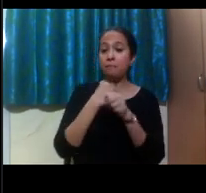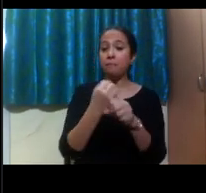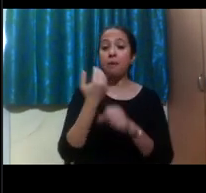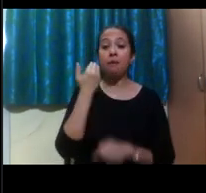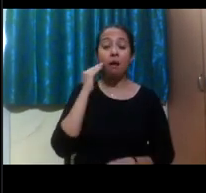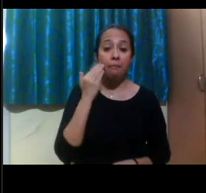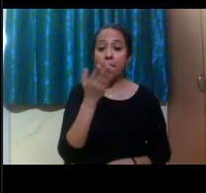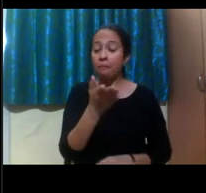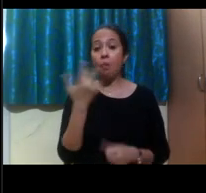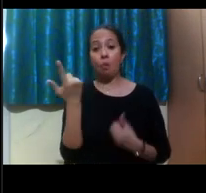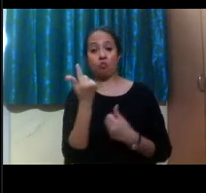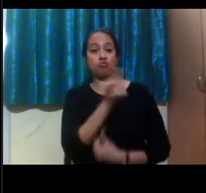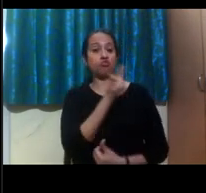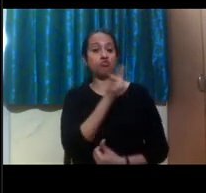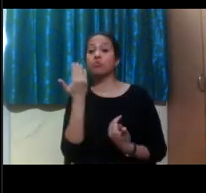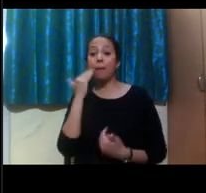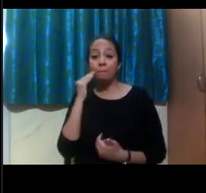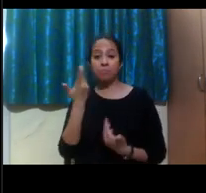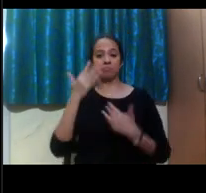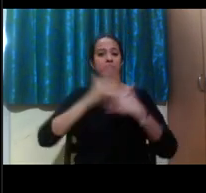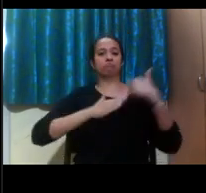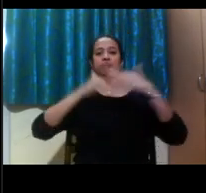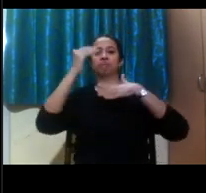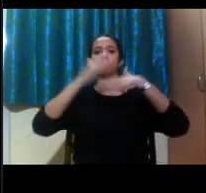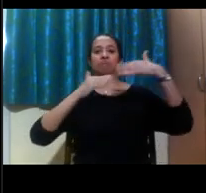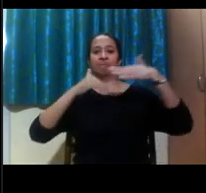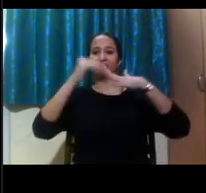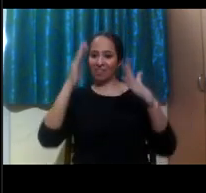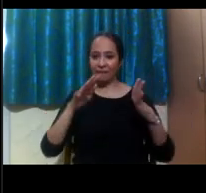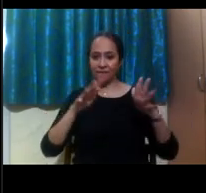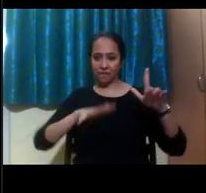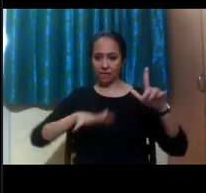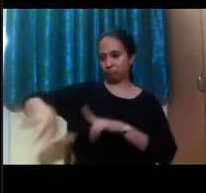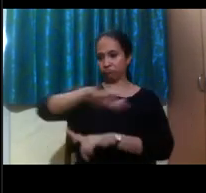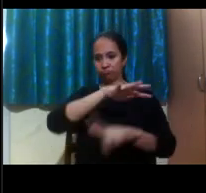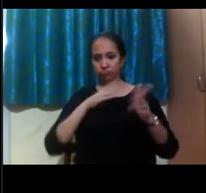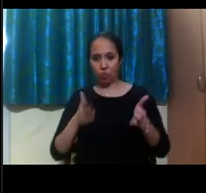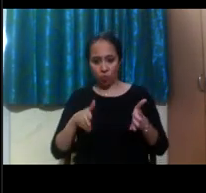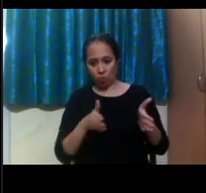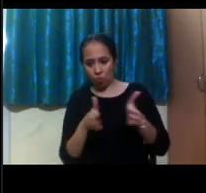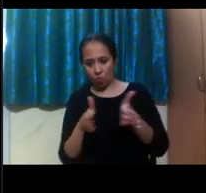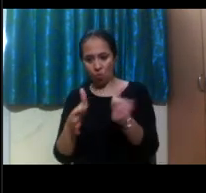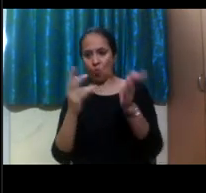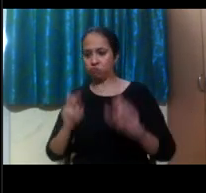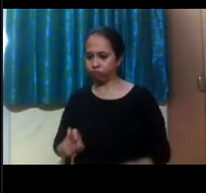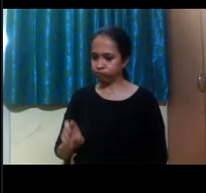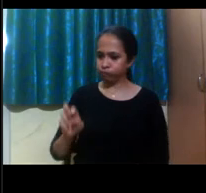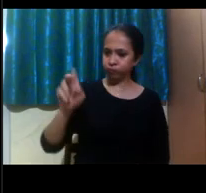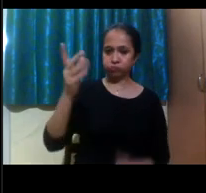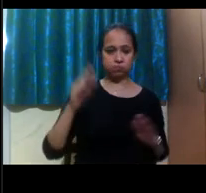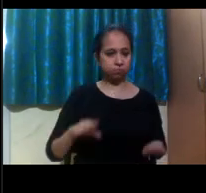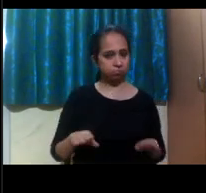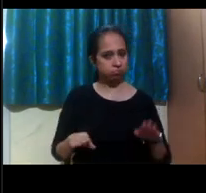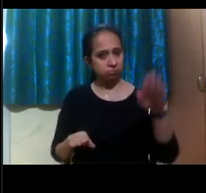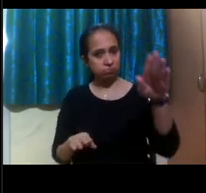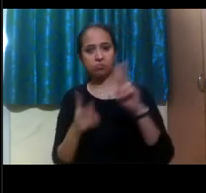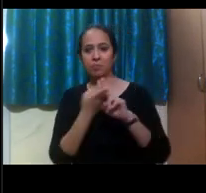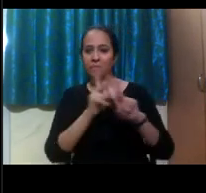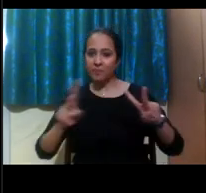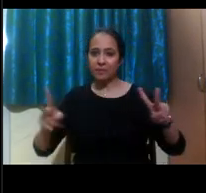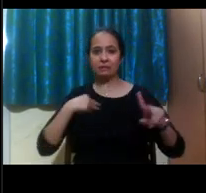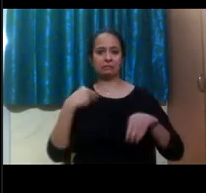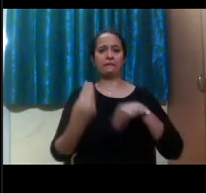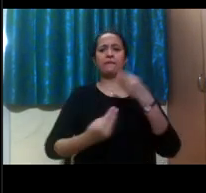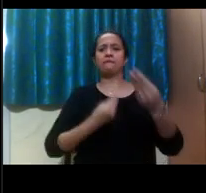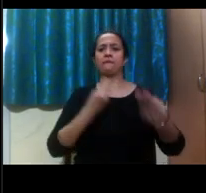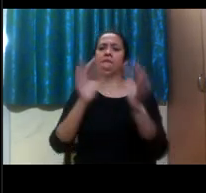or construction environments, and it's universal design is the design of products and environments to be usable by all people to the greatest extent possible